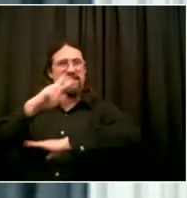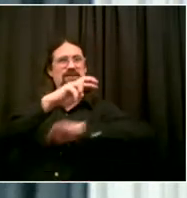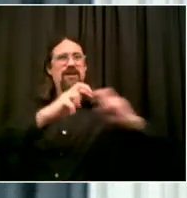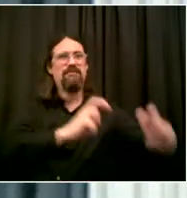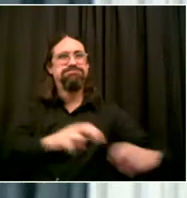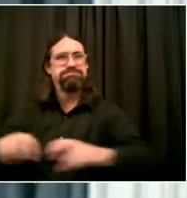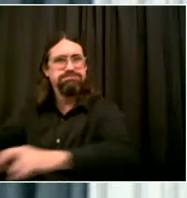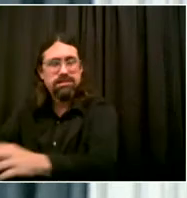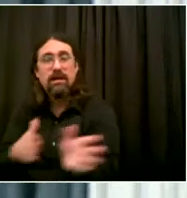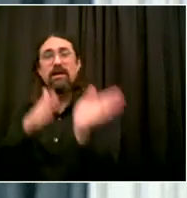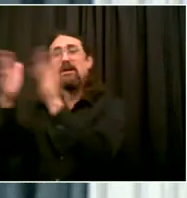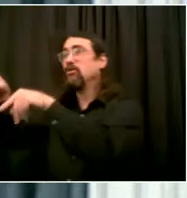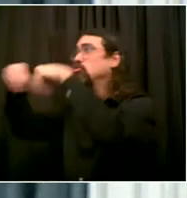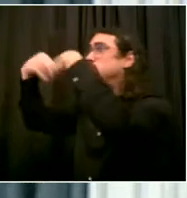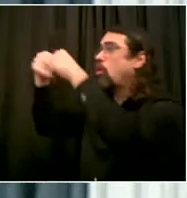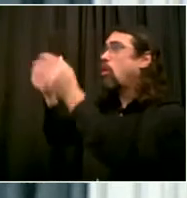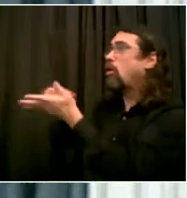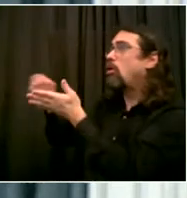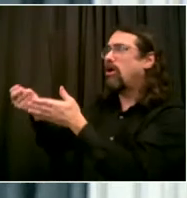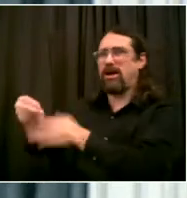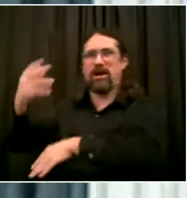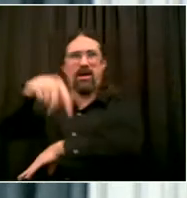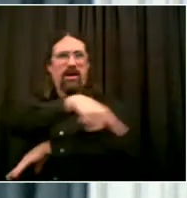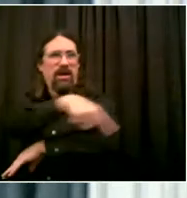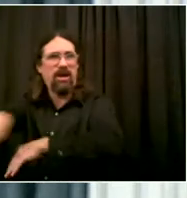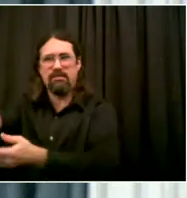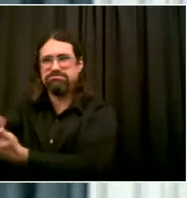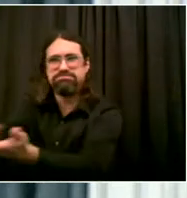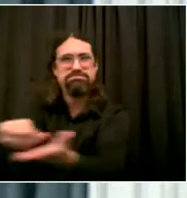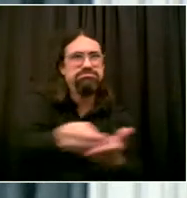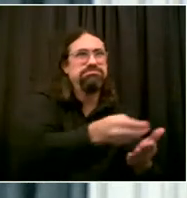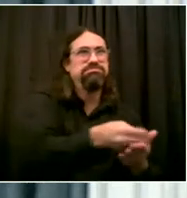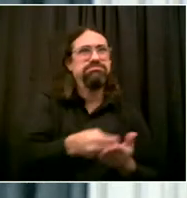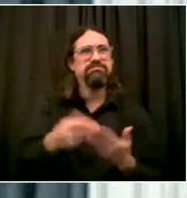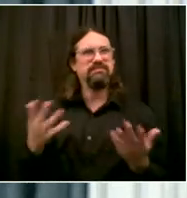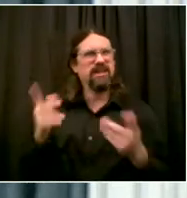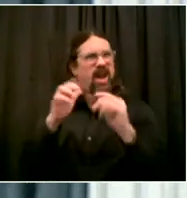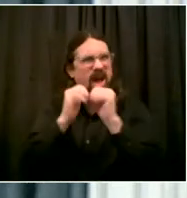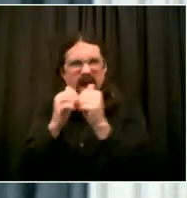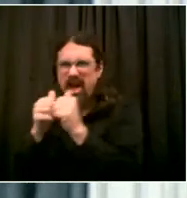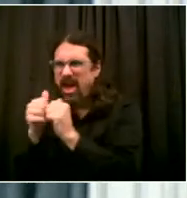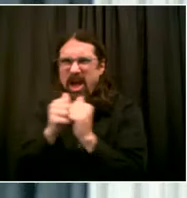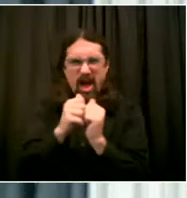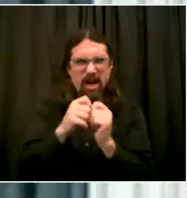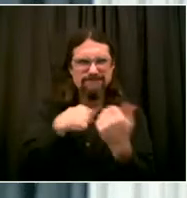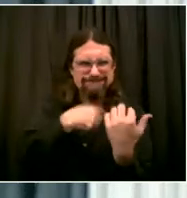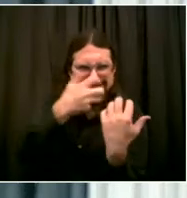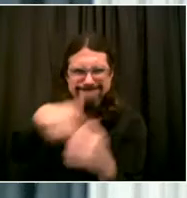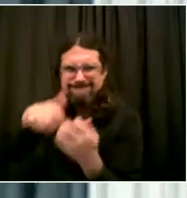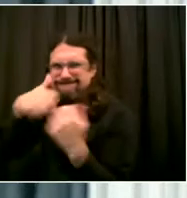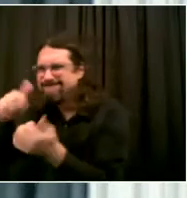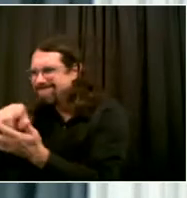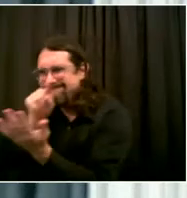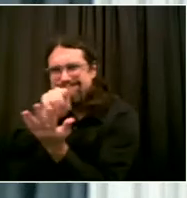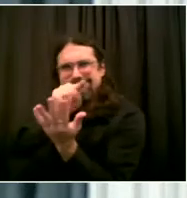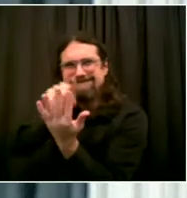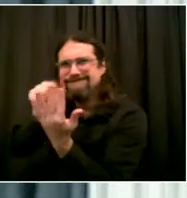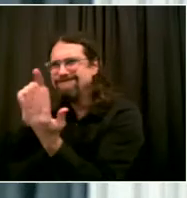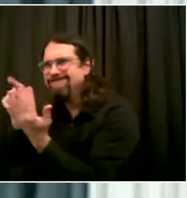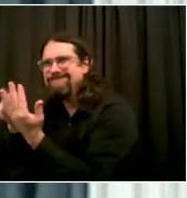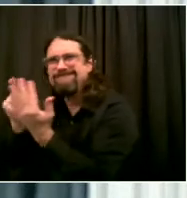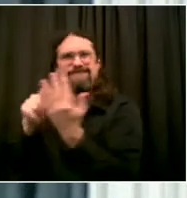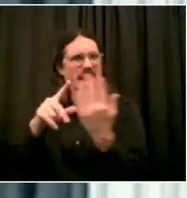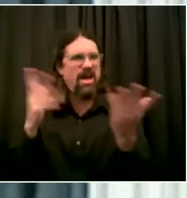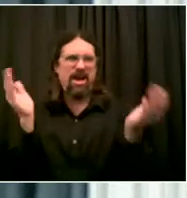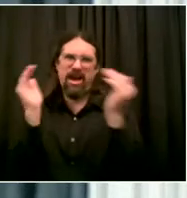And we have done that. We're certainly looking forward to this program. And it's just going to add to our open restaurants program,